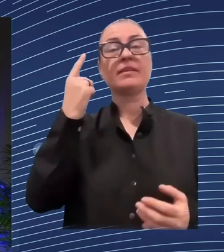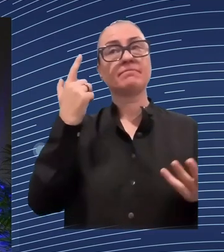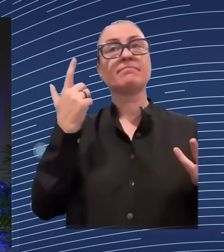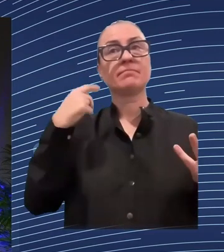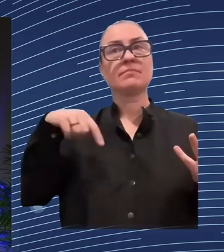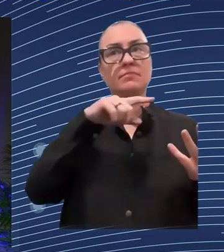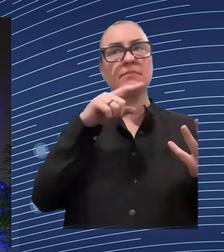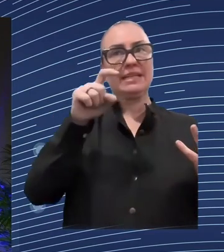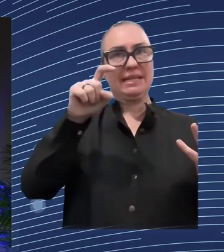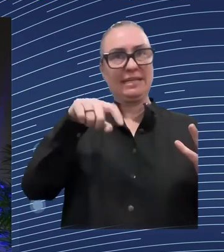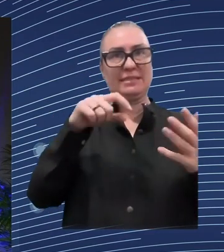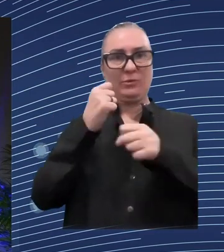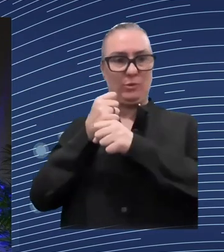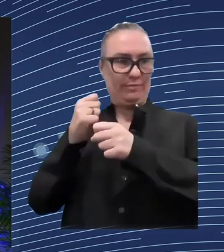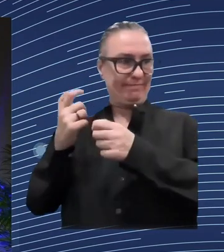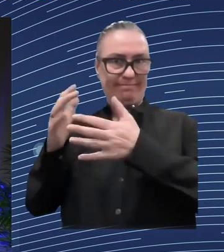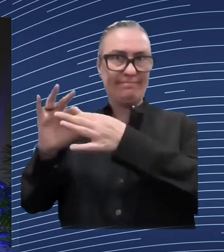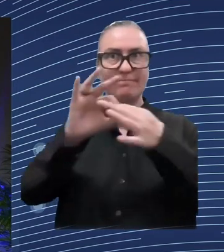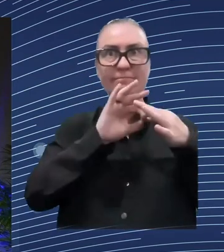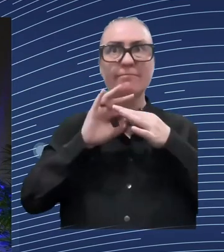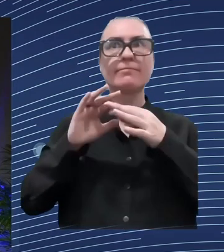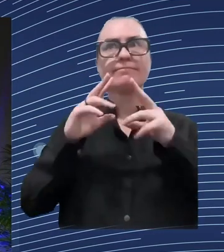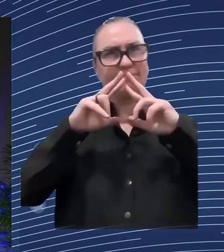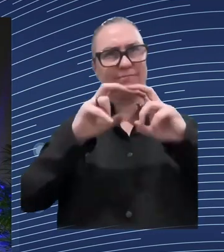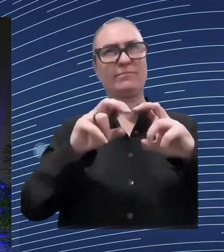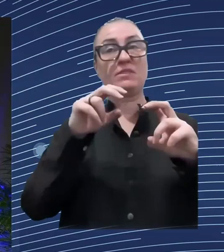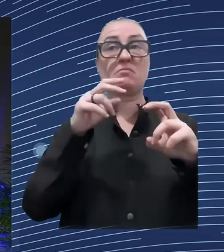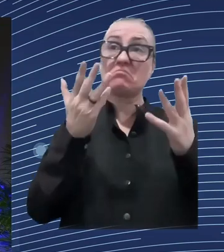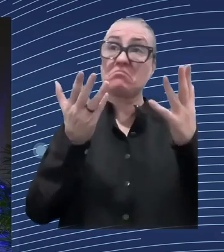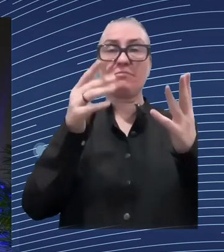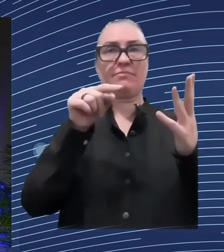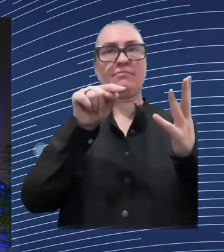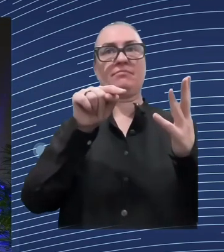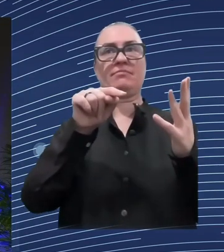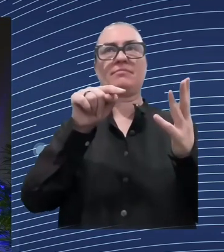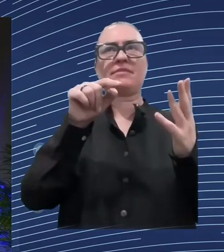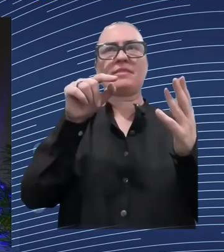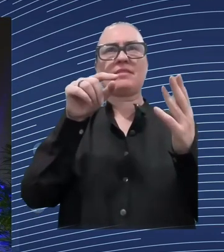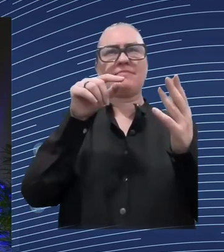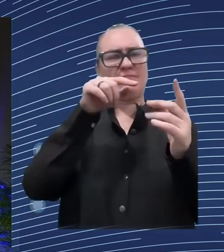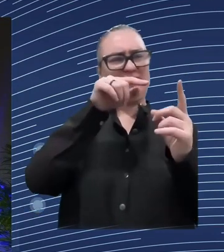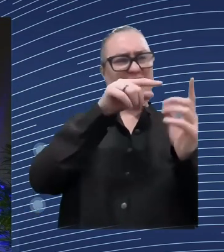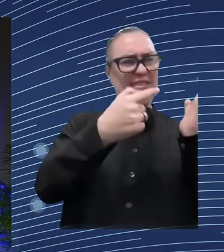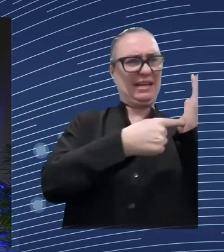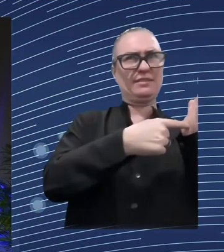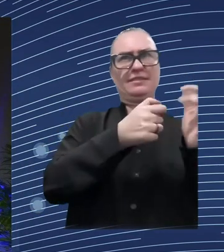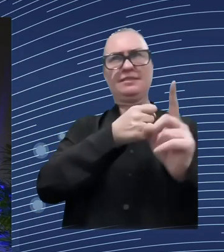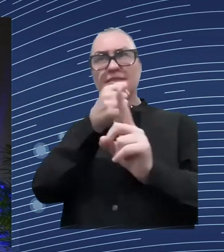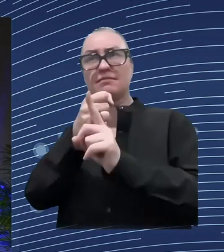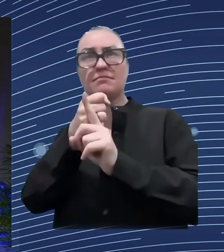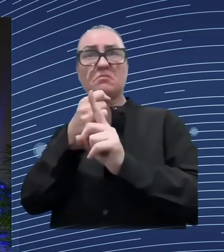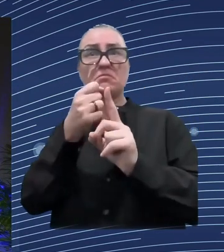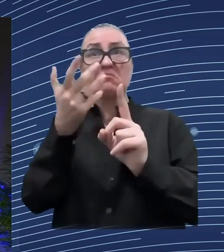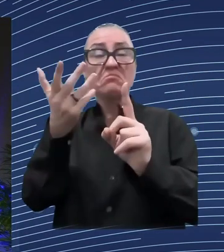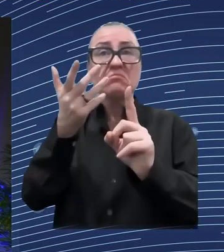case, and then you really can get answers. I can get answers about that. So, my view is that, that we have to look at